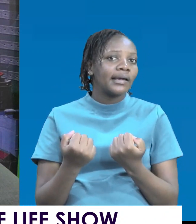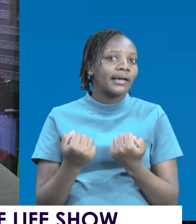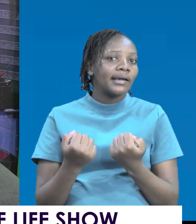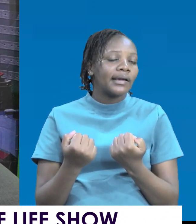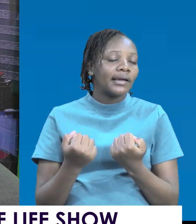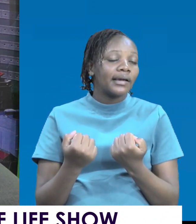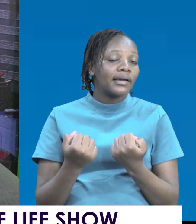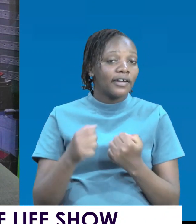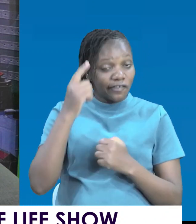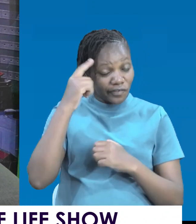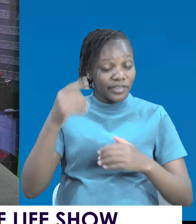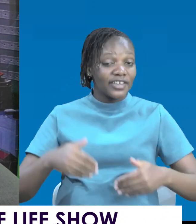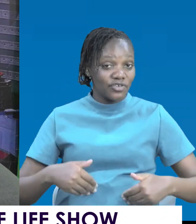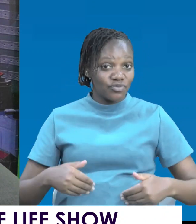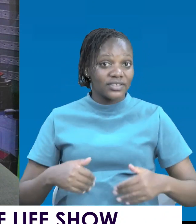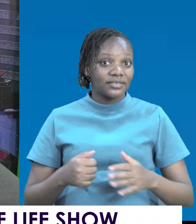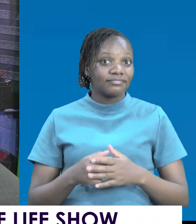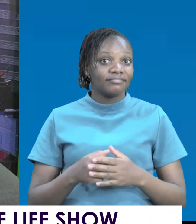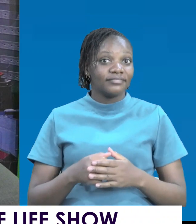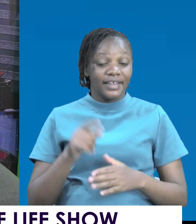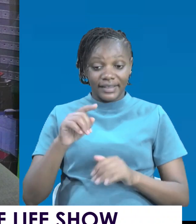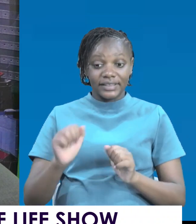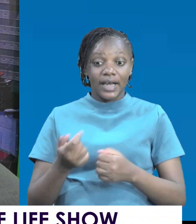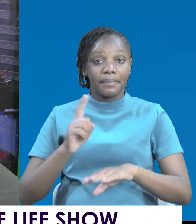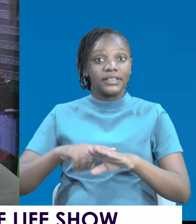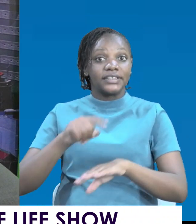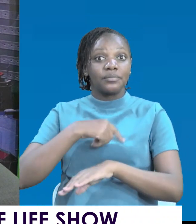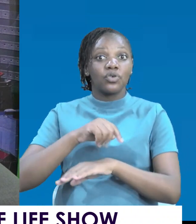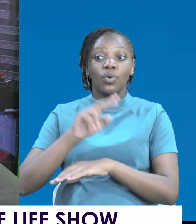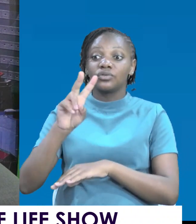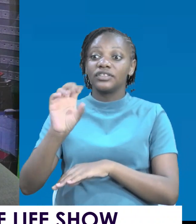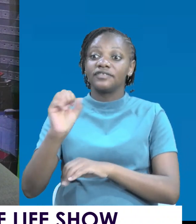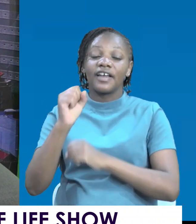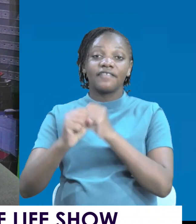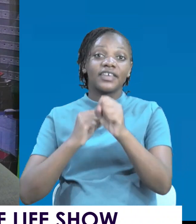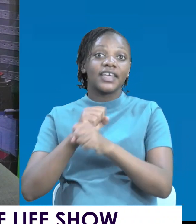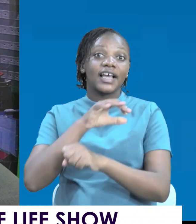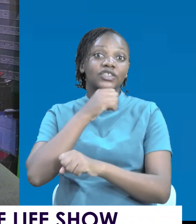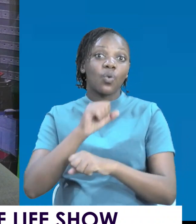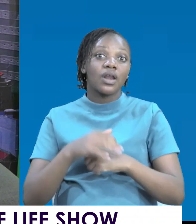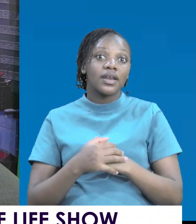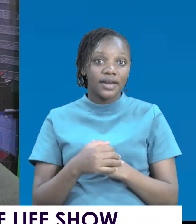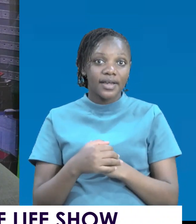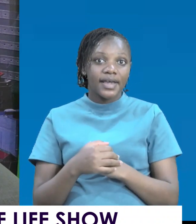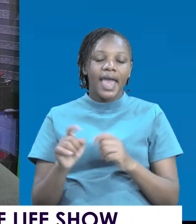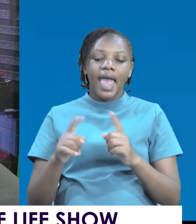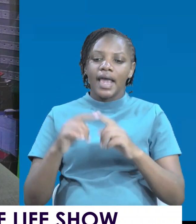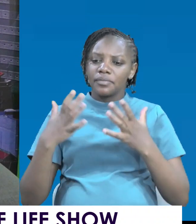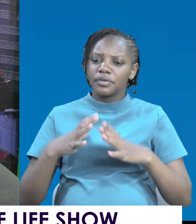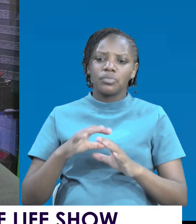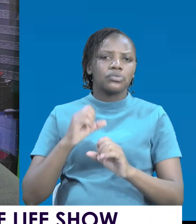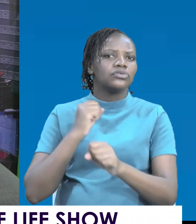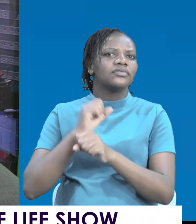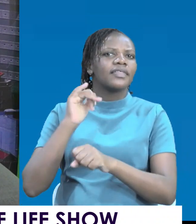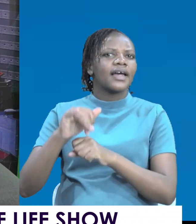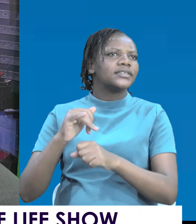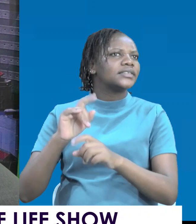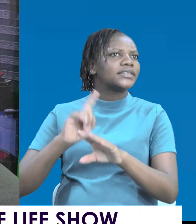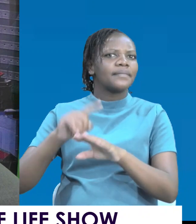age 13, those are things we did at 25 in our ages. And those who are ahead of us were doing it at 30.